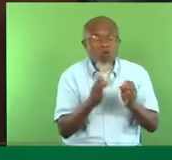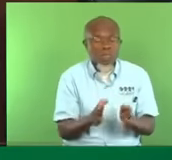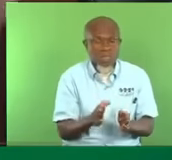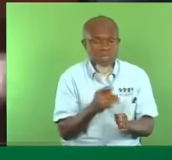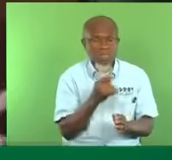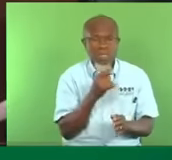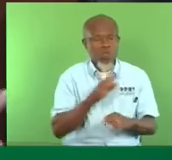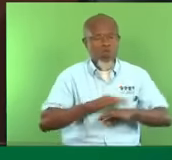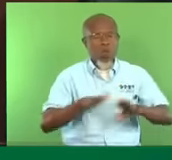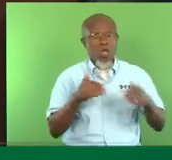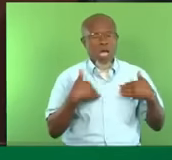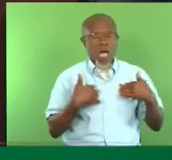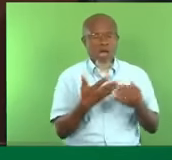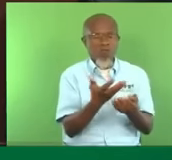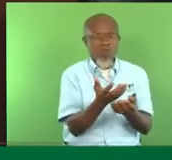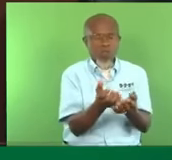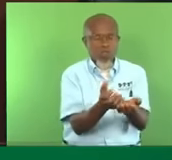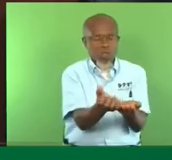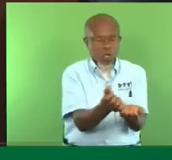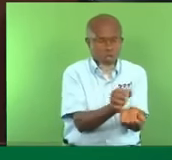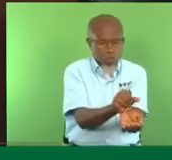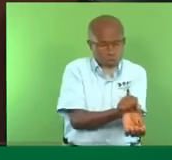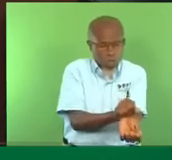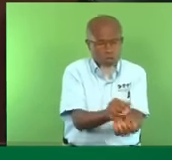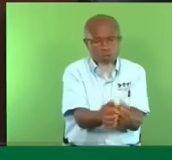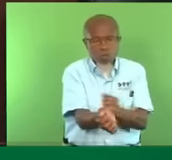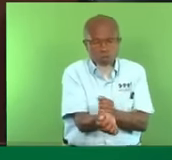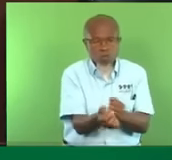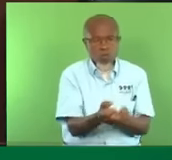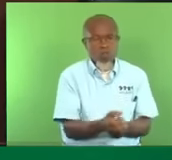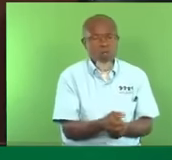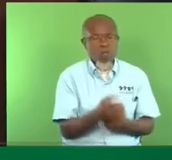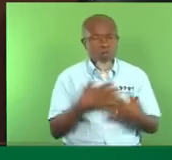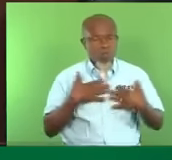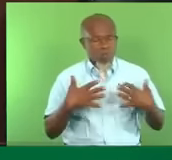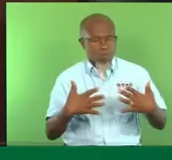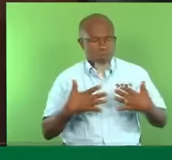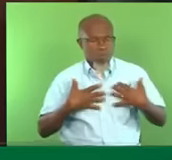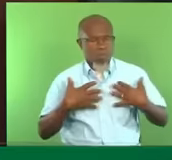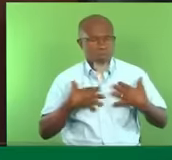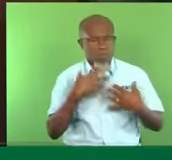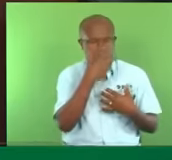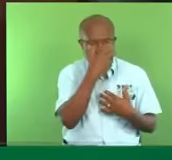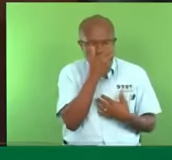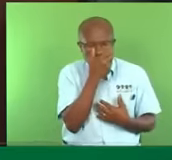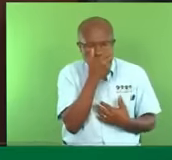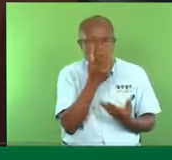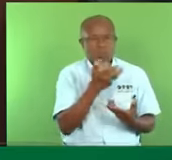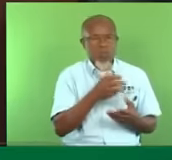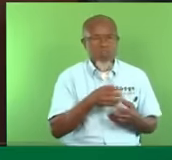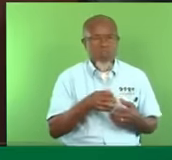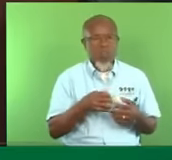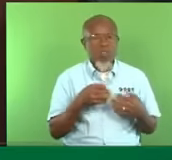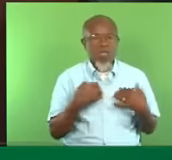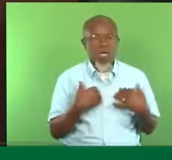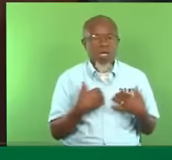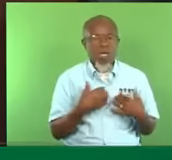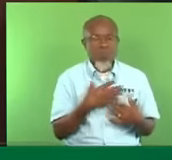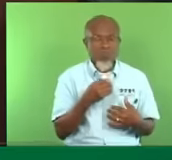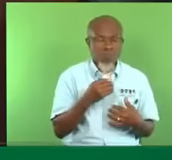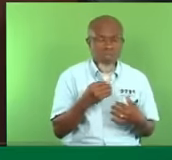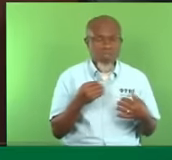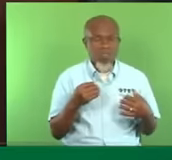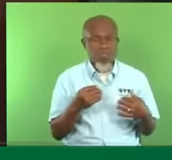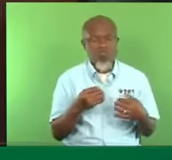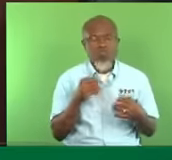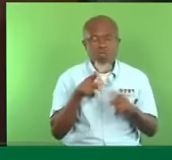what's called breeder apparatus, turn-out jacket suits, that's the suits they put both up and down when you're going into fire